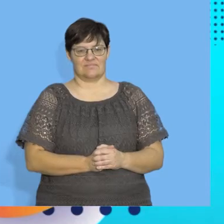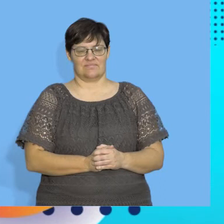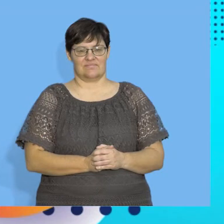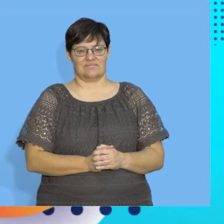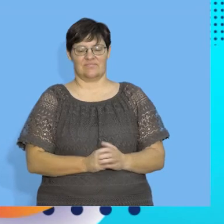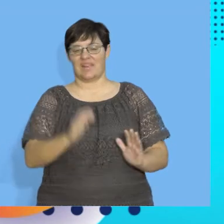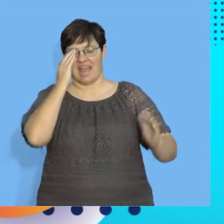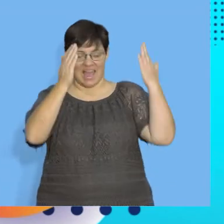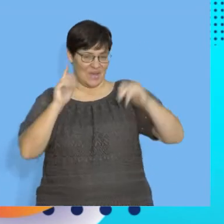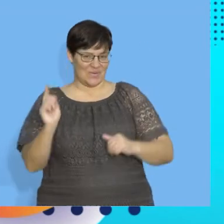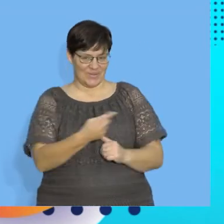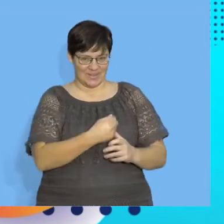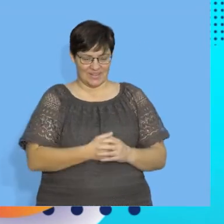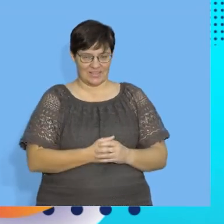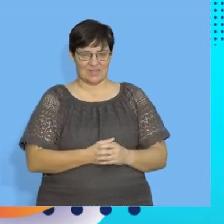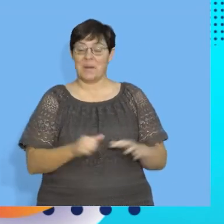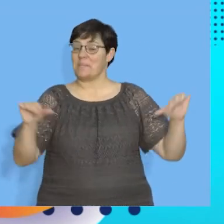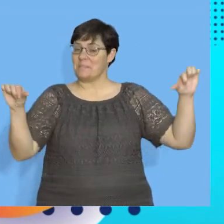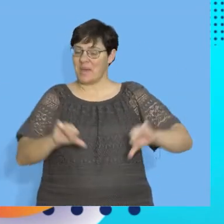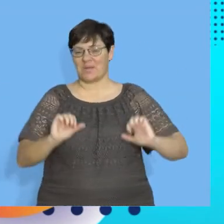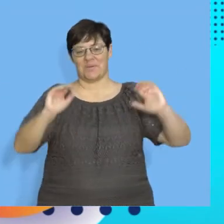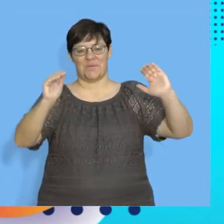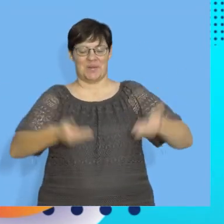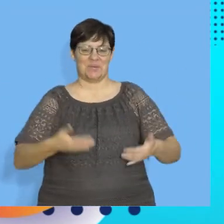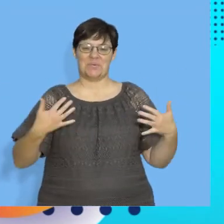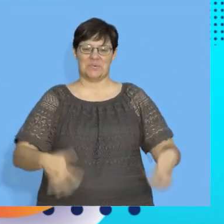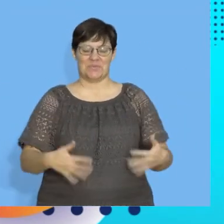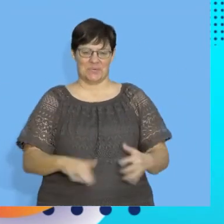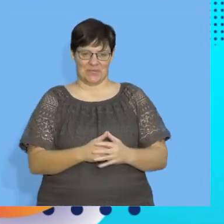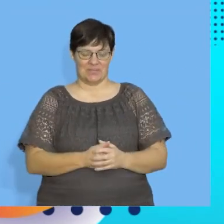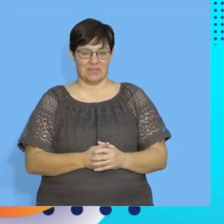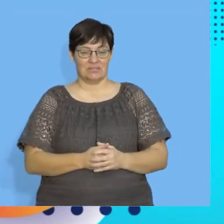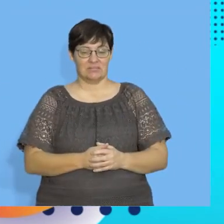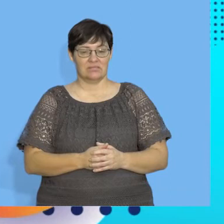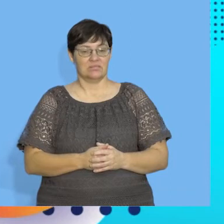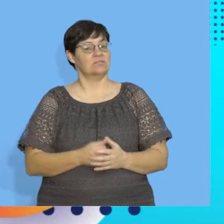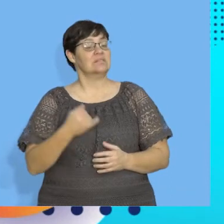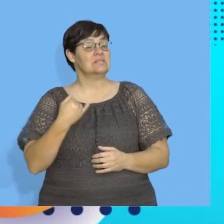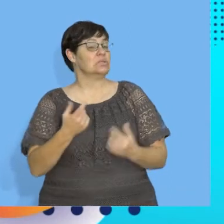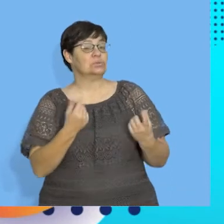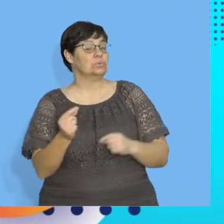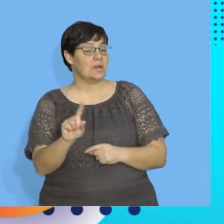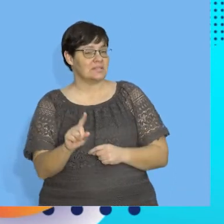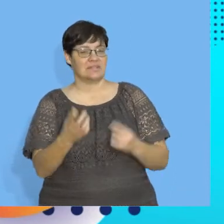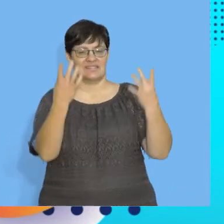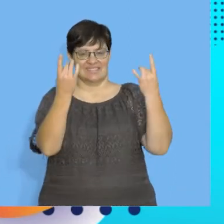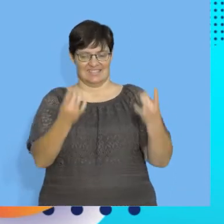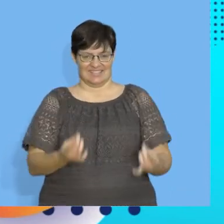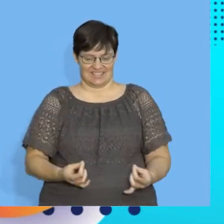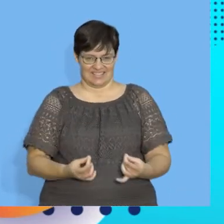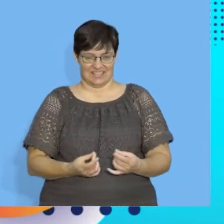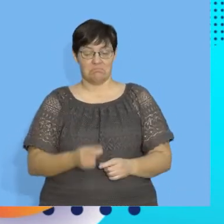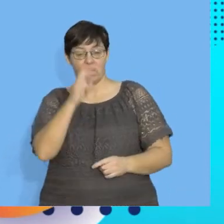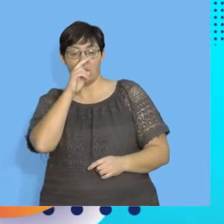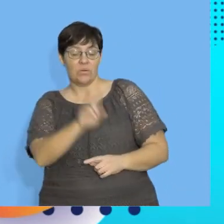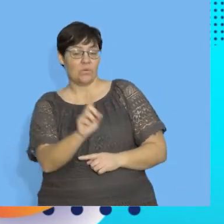Hello out there. Welcome back once again. And we're still on statistics and we're